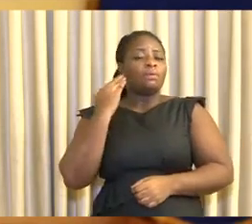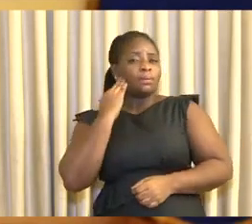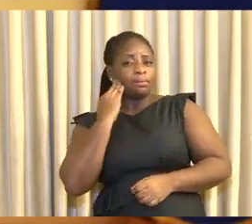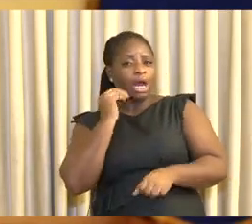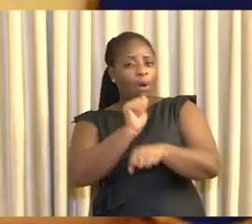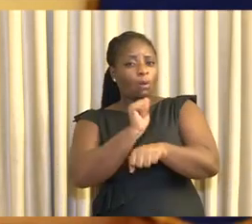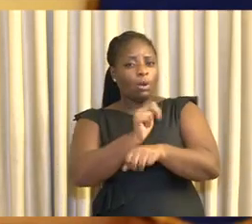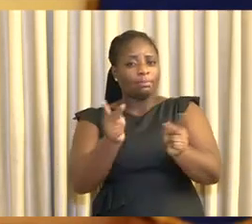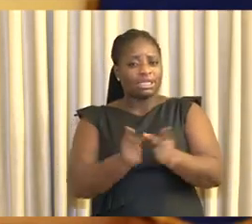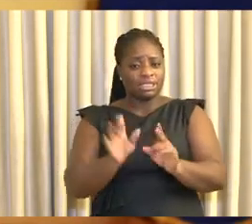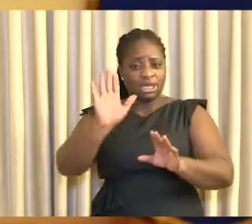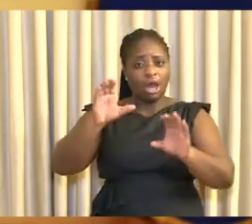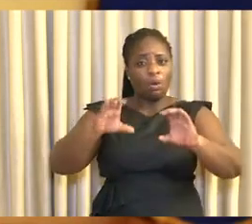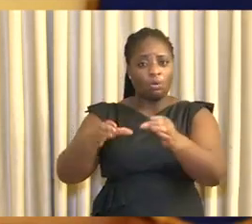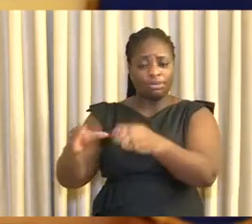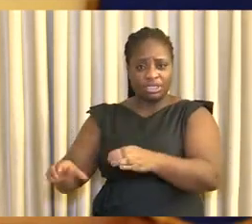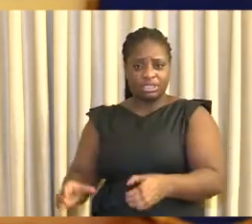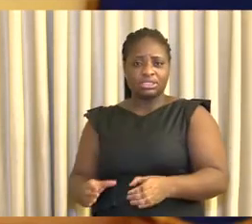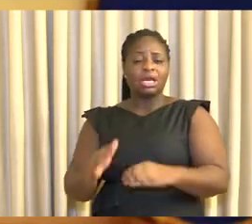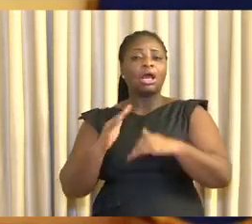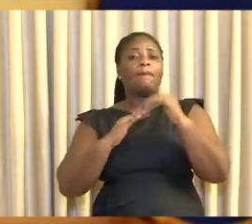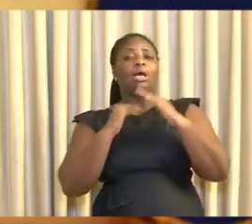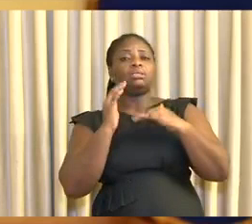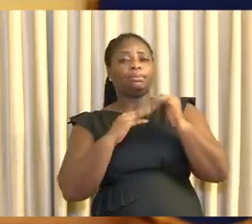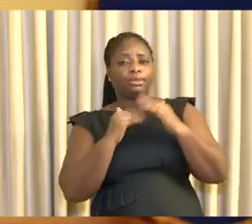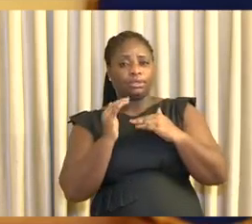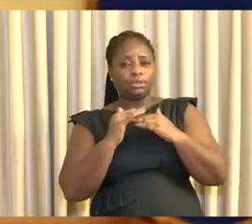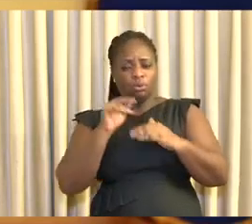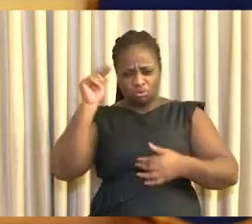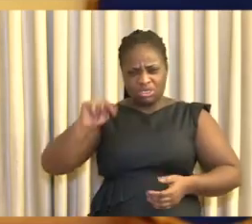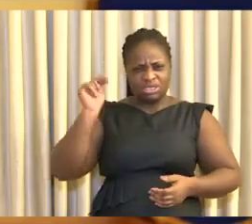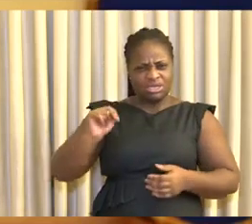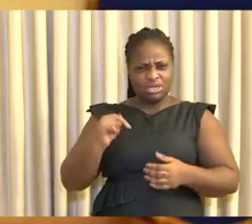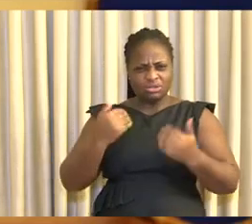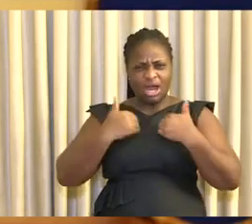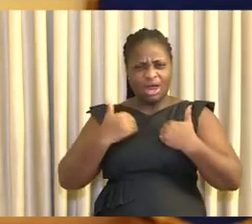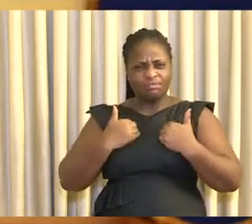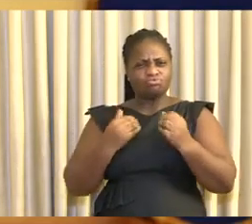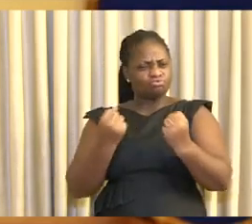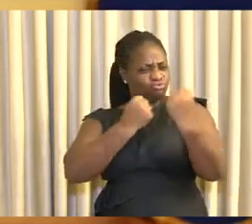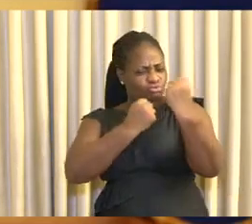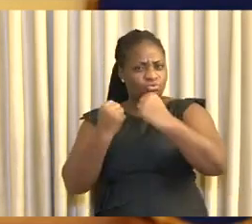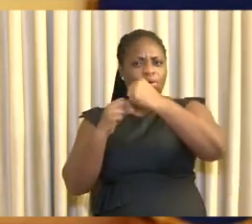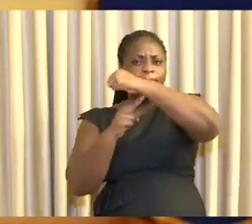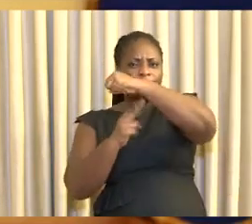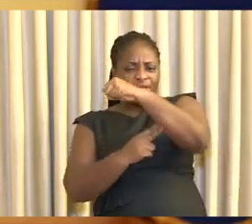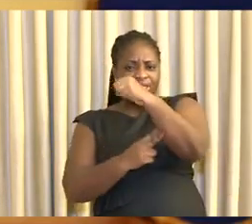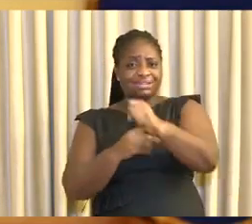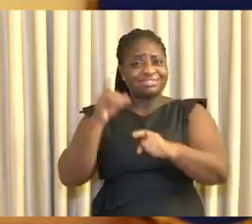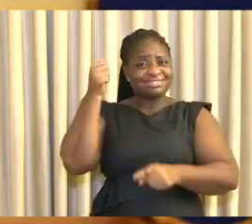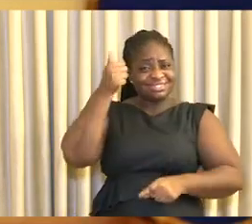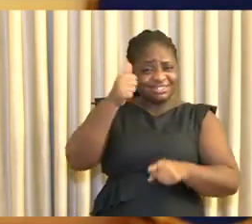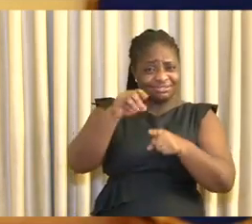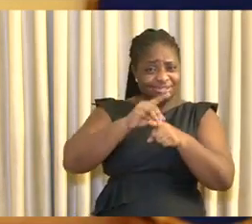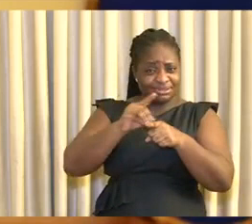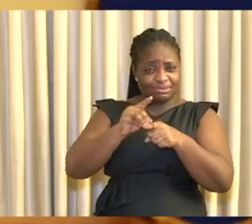We need to build a strong bridge of